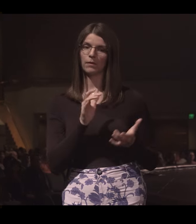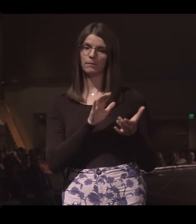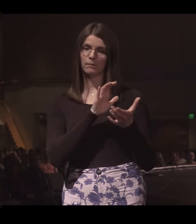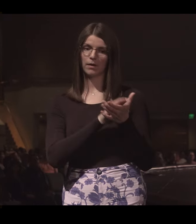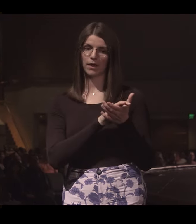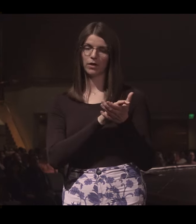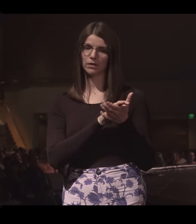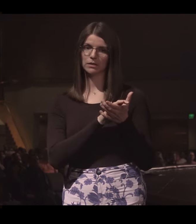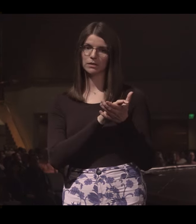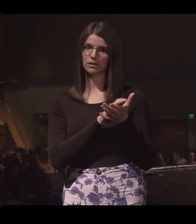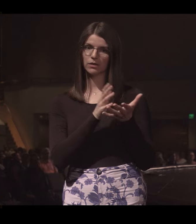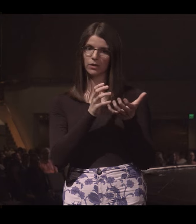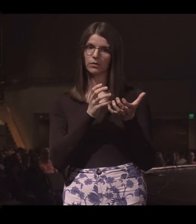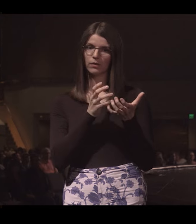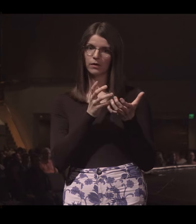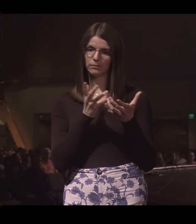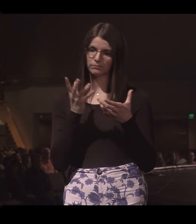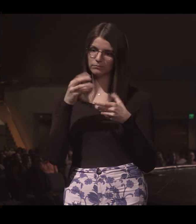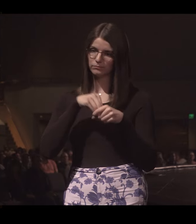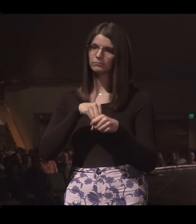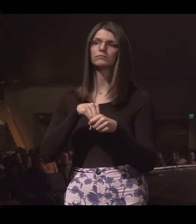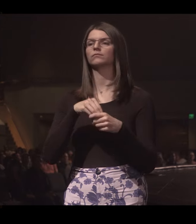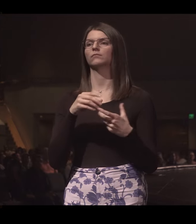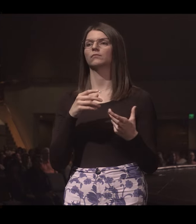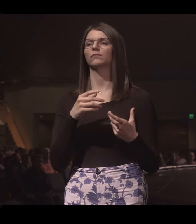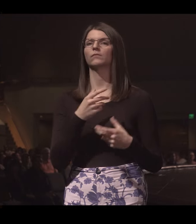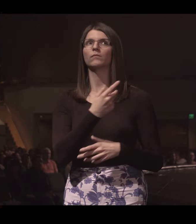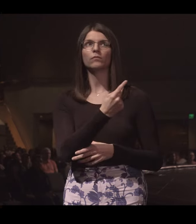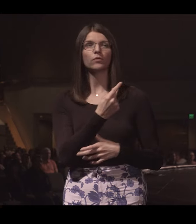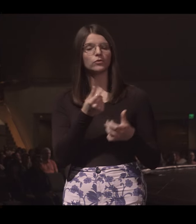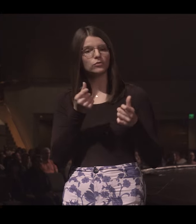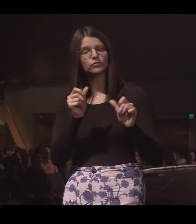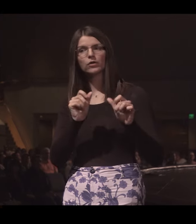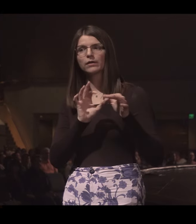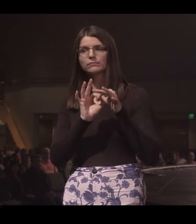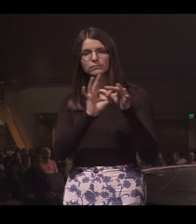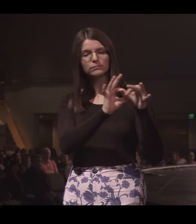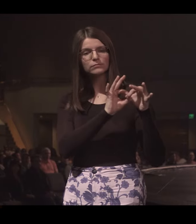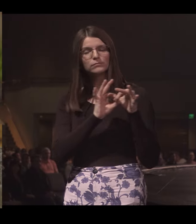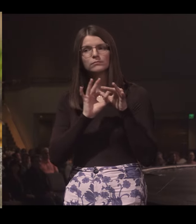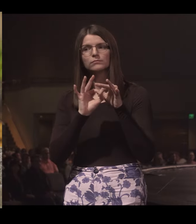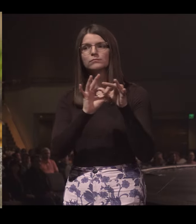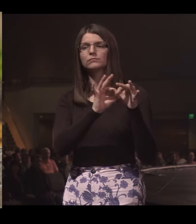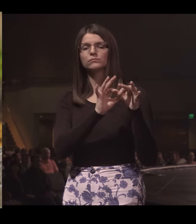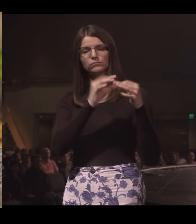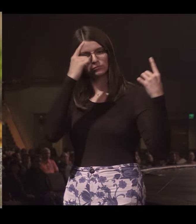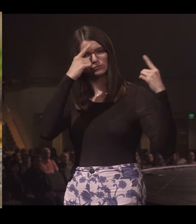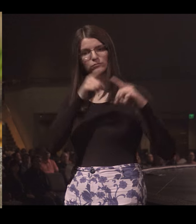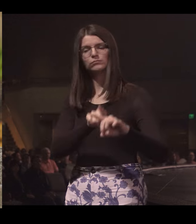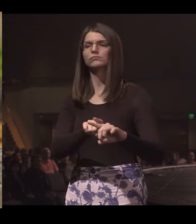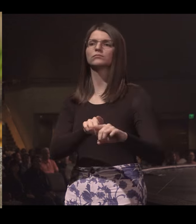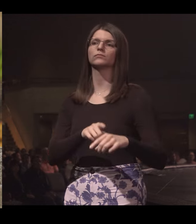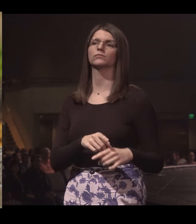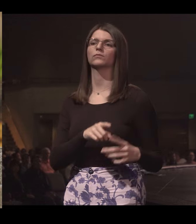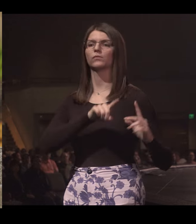married, we wanted to be unified. So when we were trying to get unified and get on the same page, we started going to church